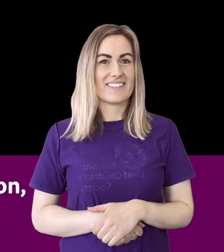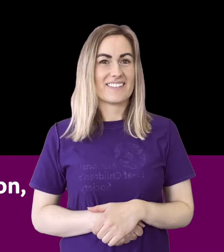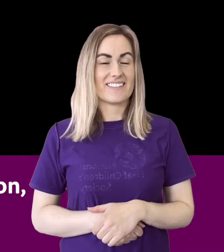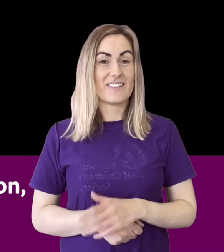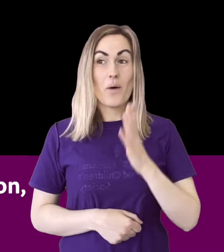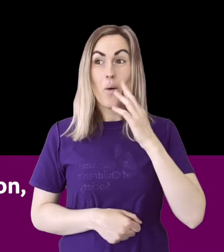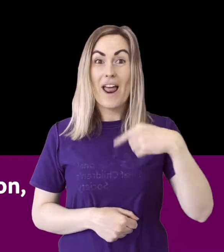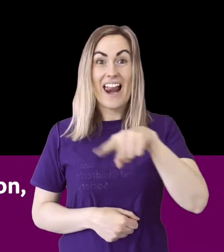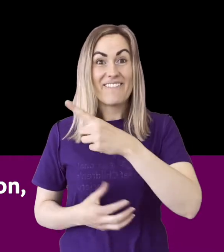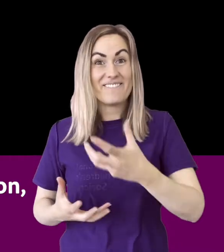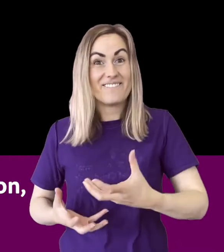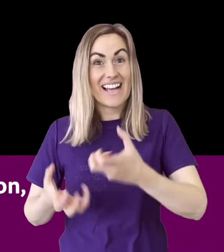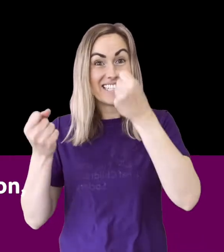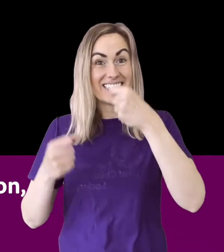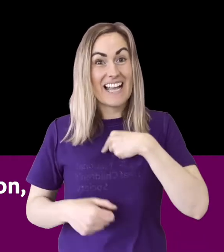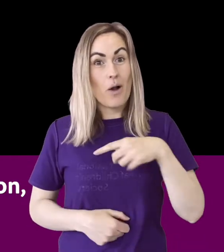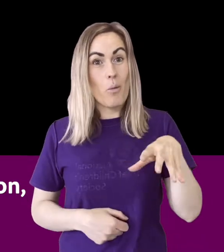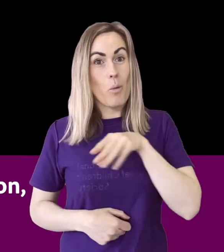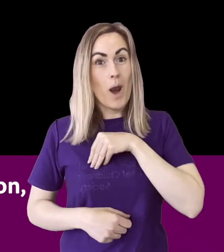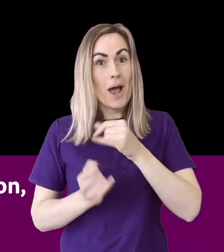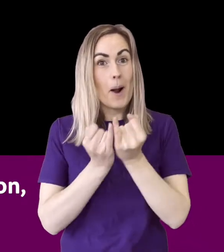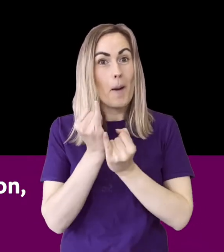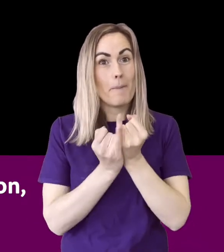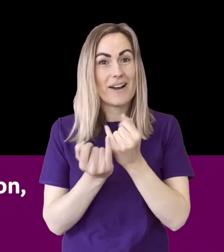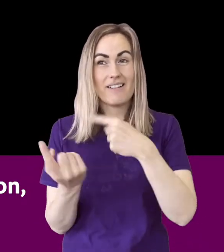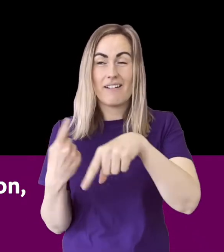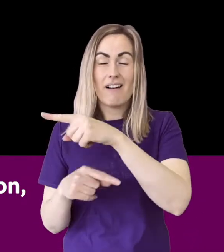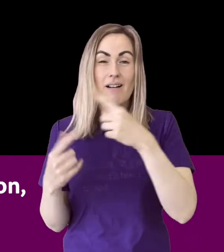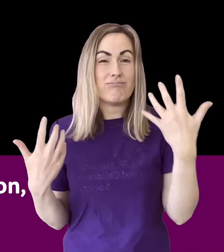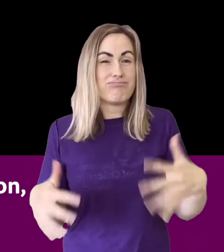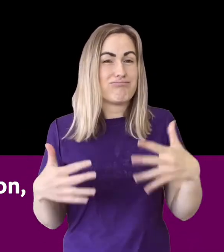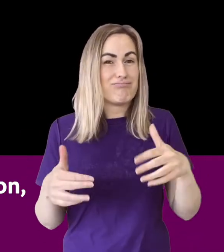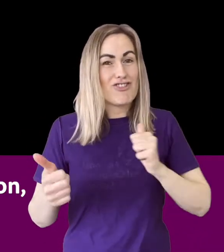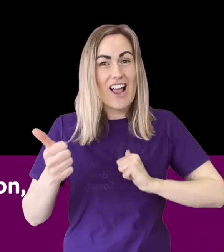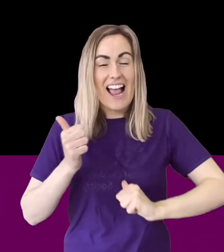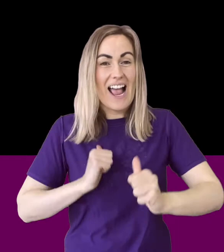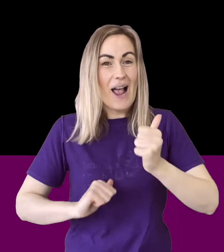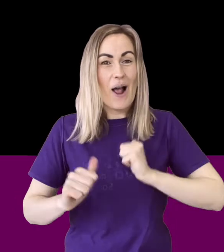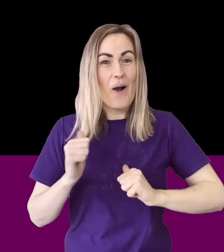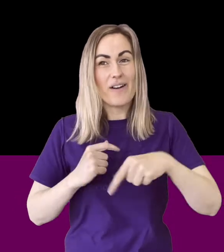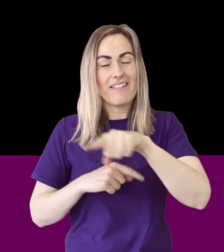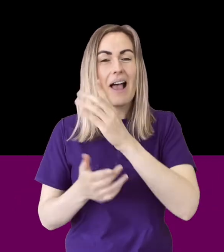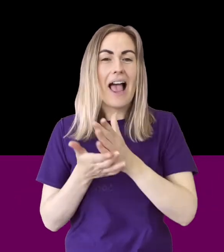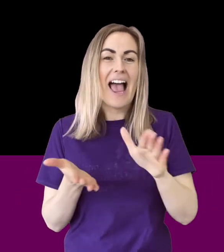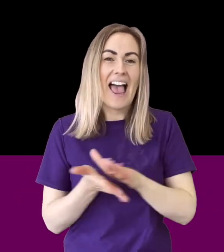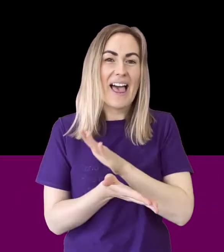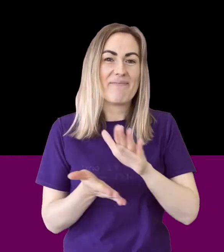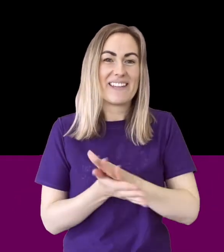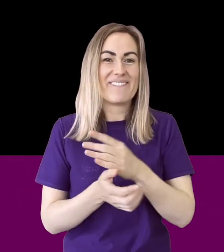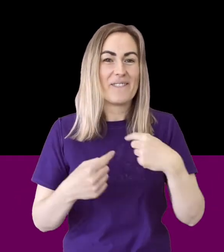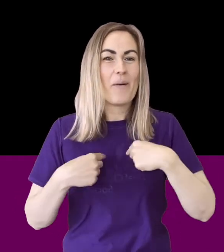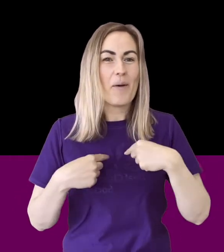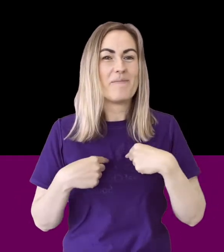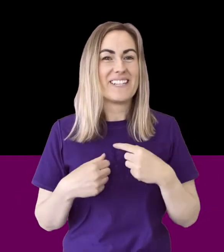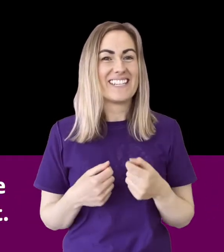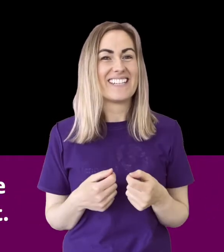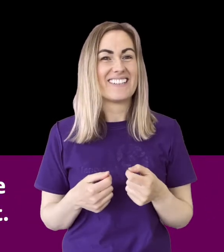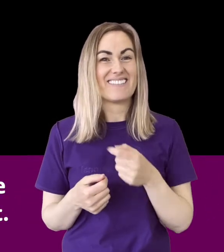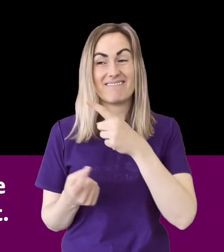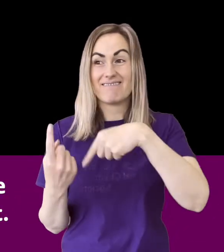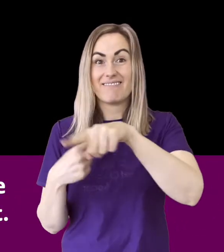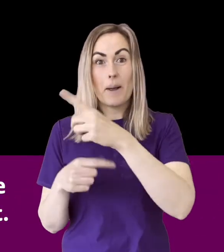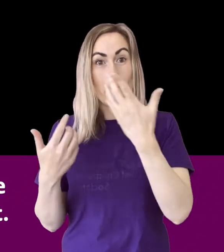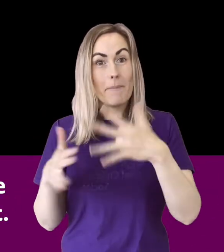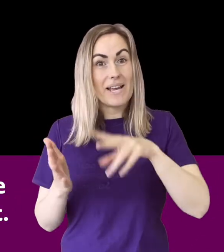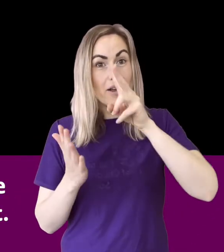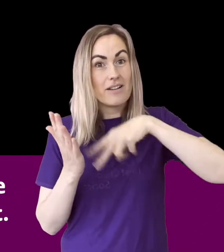Well, when they found out that I won the competition, they were so proud and they were really, really happy with me and then